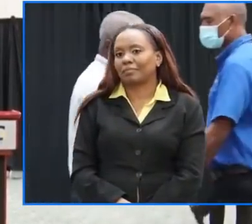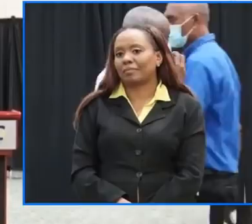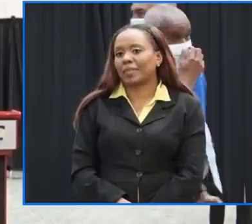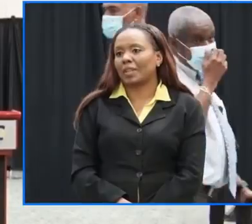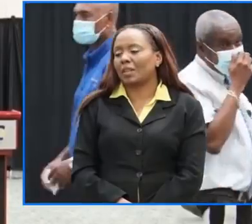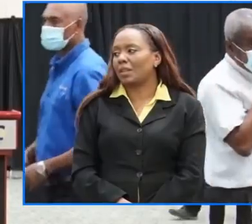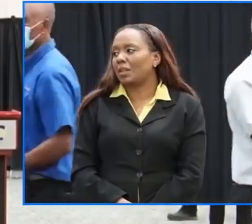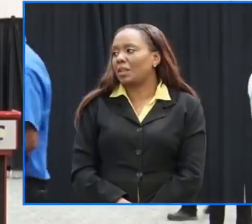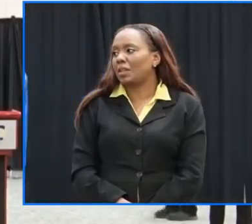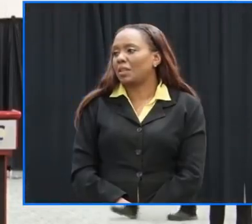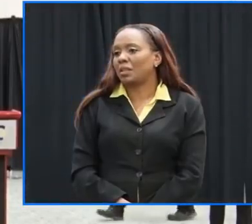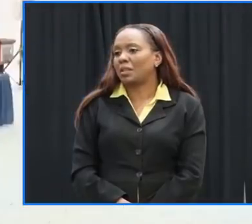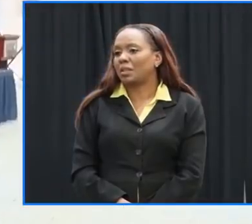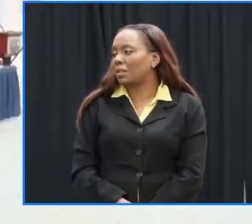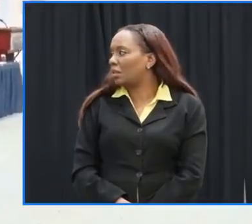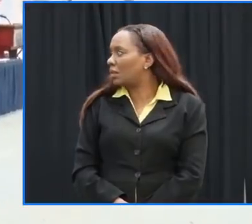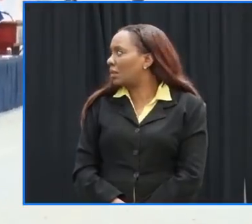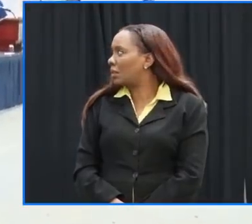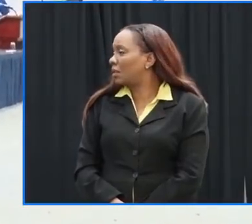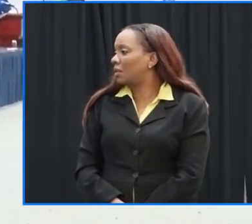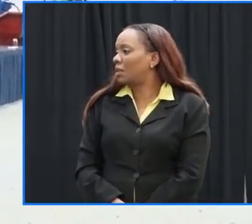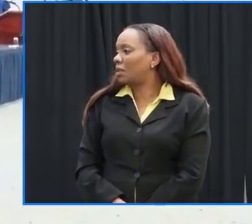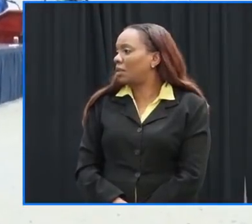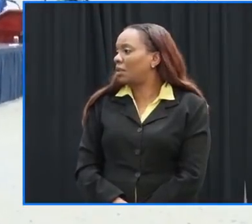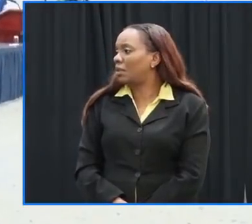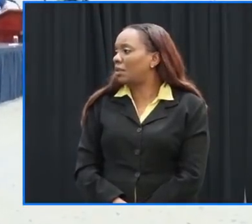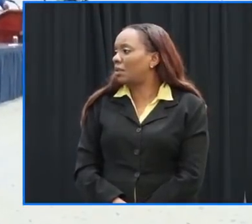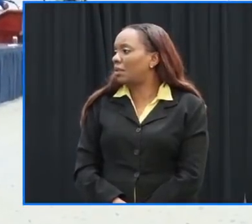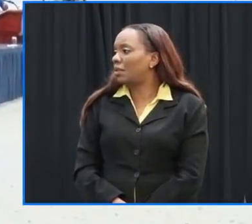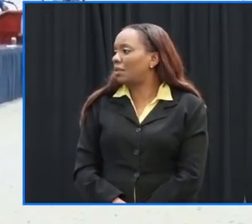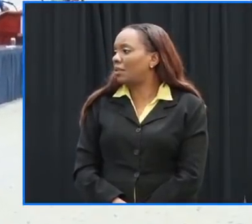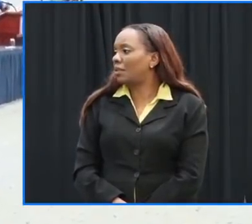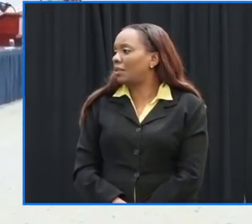members of the media sorry go ahead yes